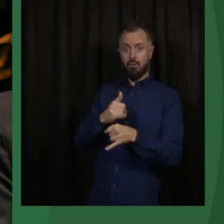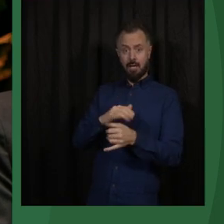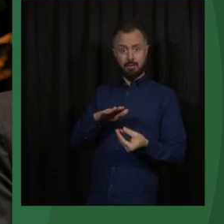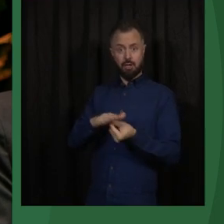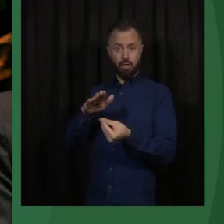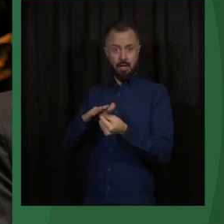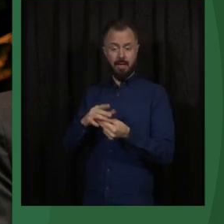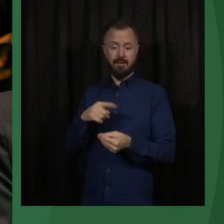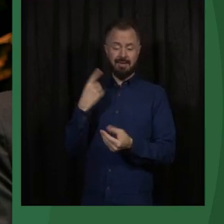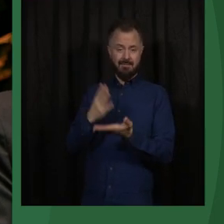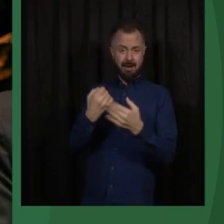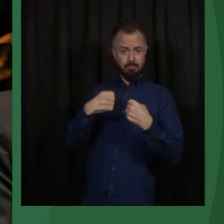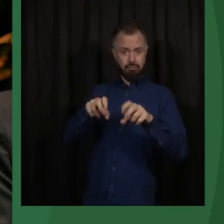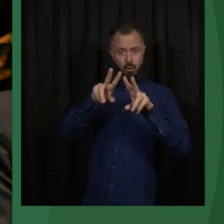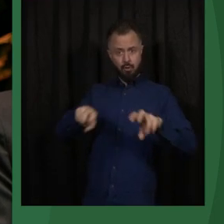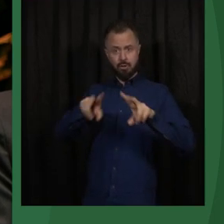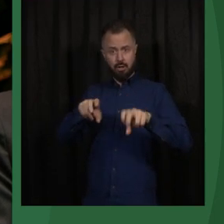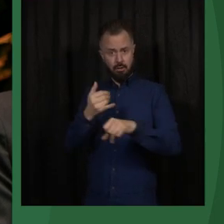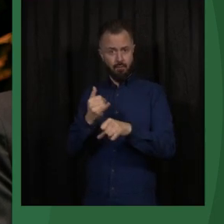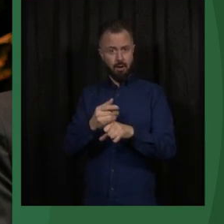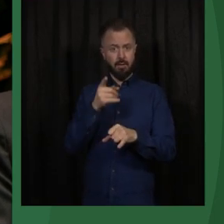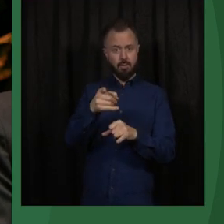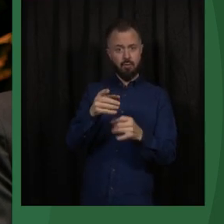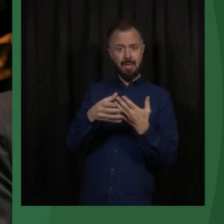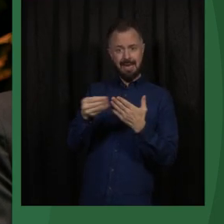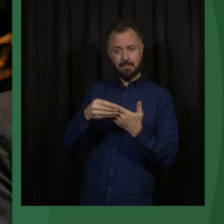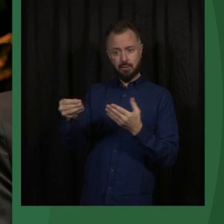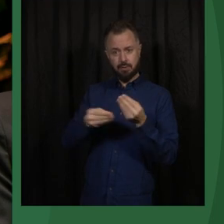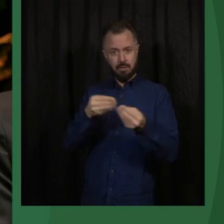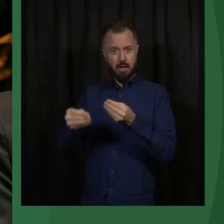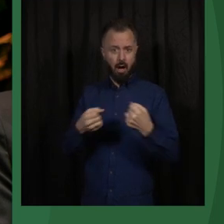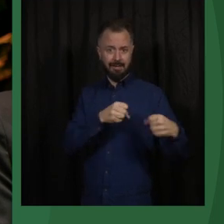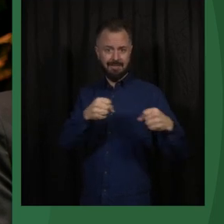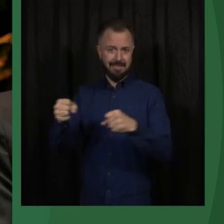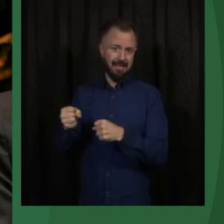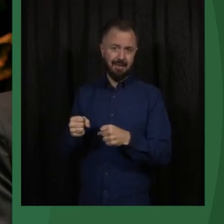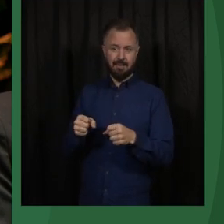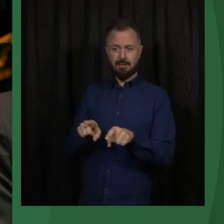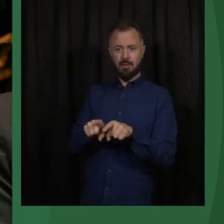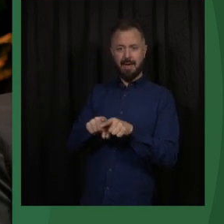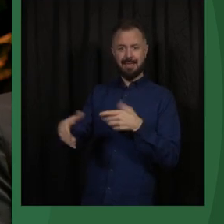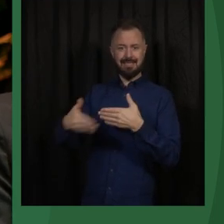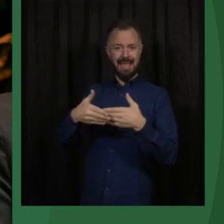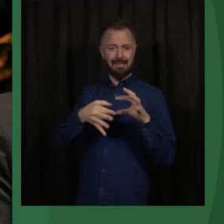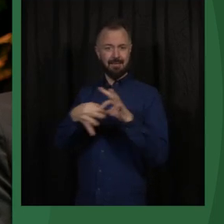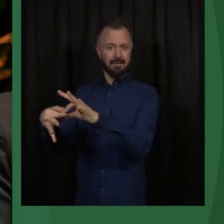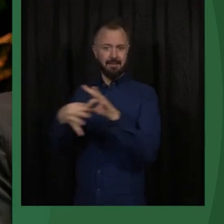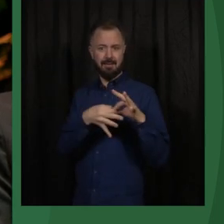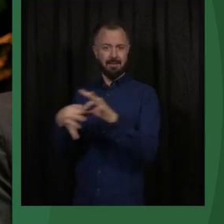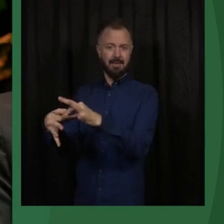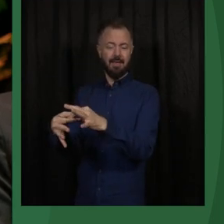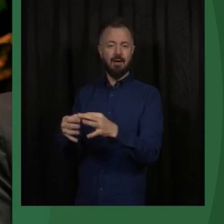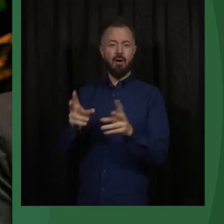studies about, you know, how you resource activism and movements in closed contexts. There are groups that work on